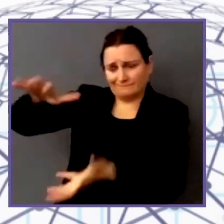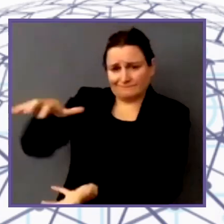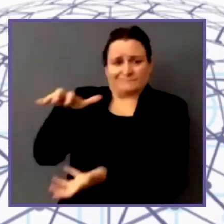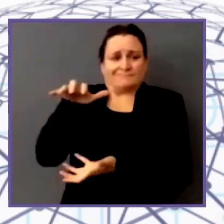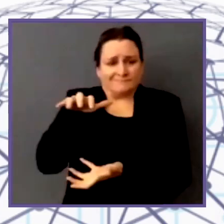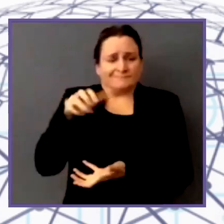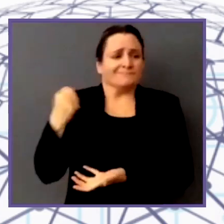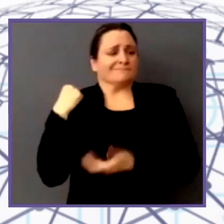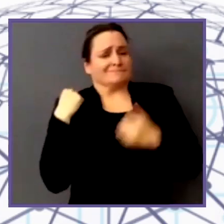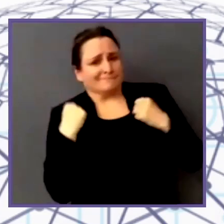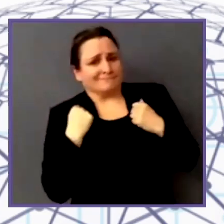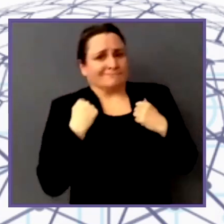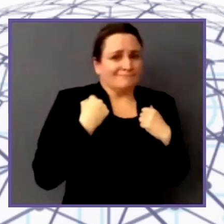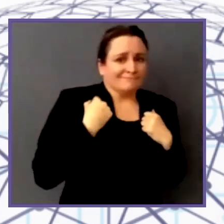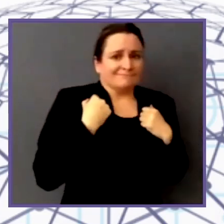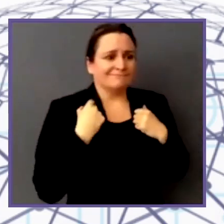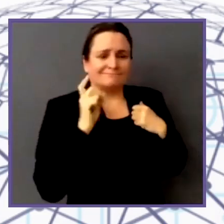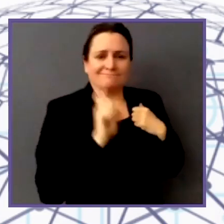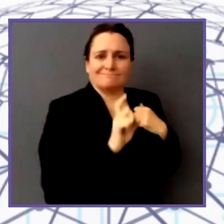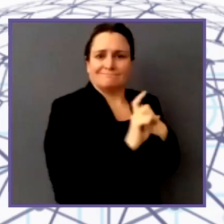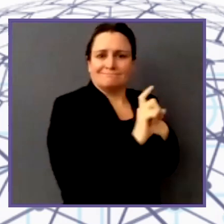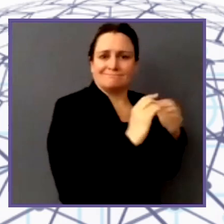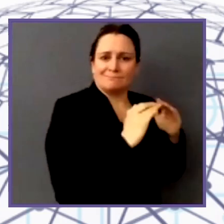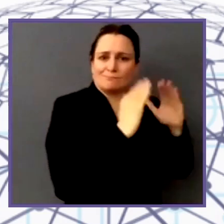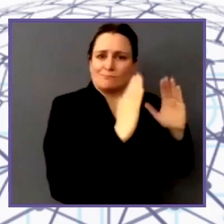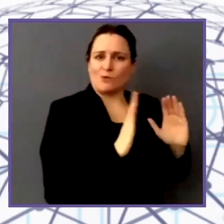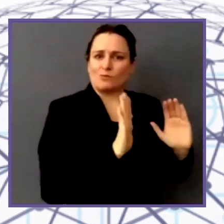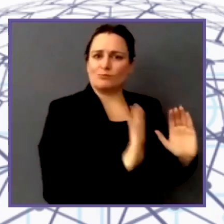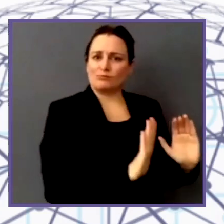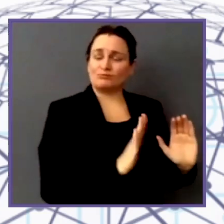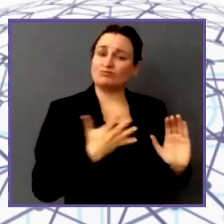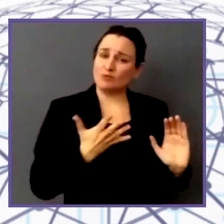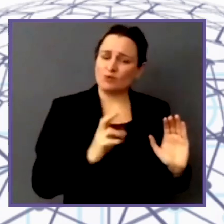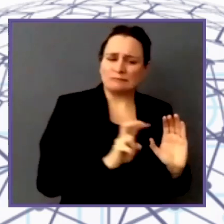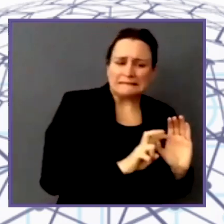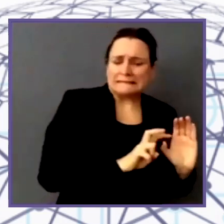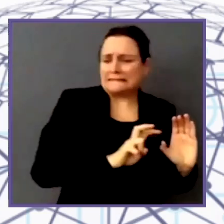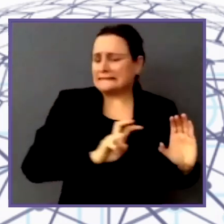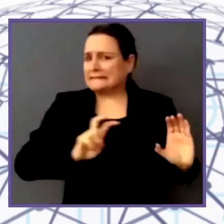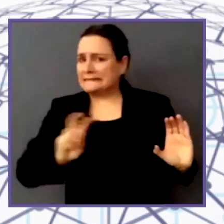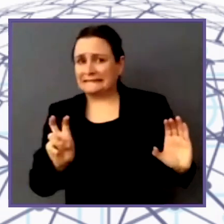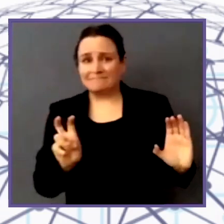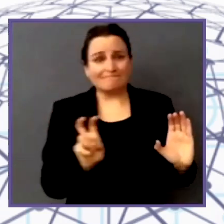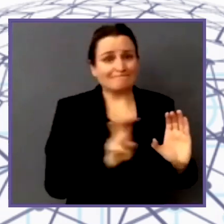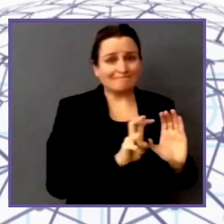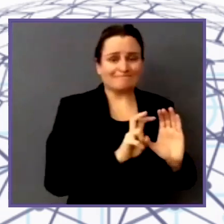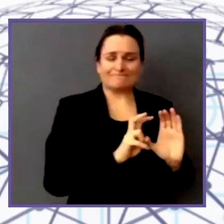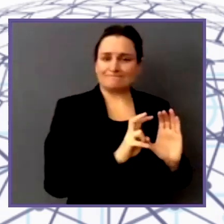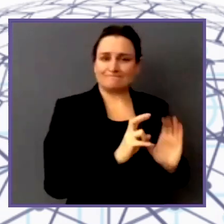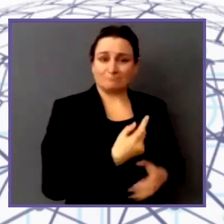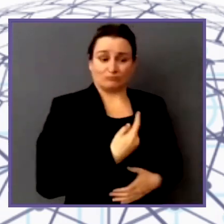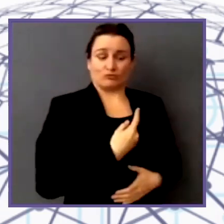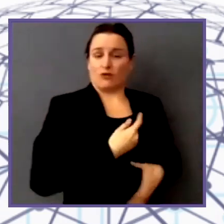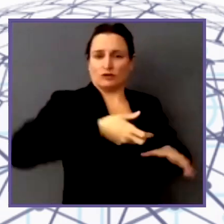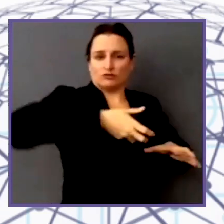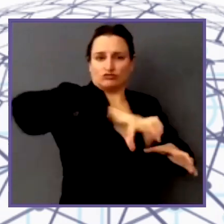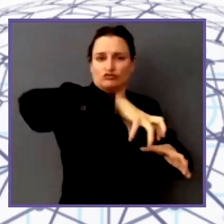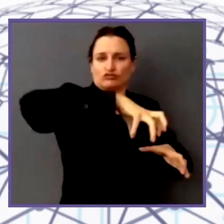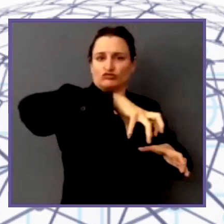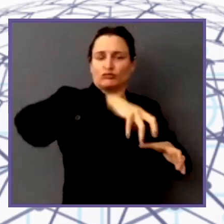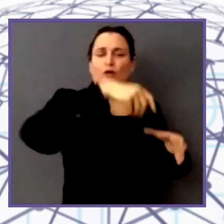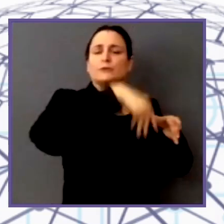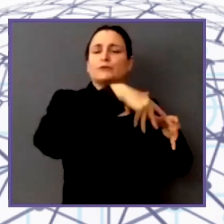And how many districts are working for They do lot of And how many